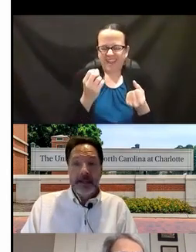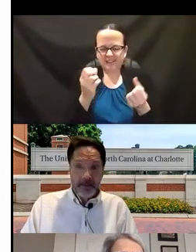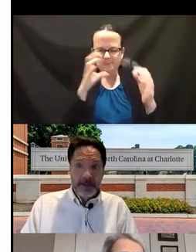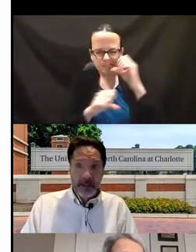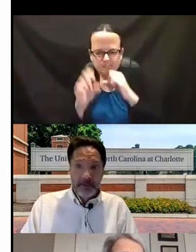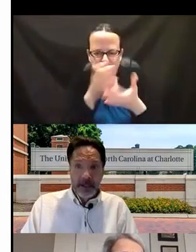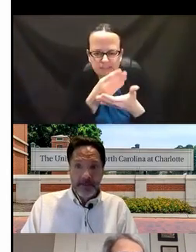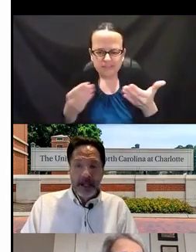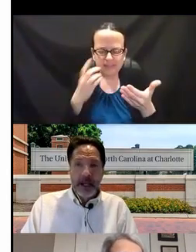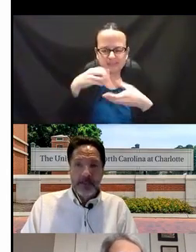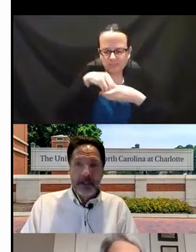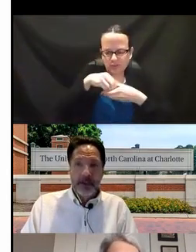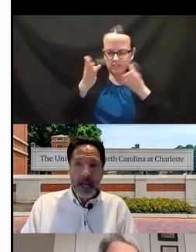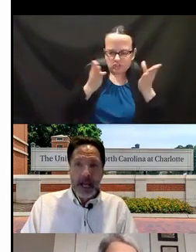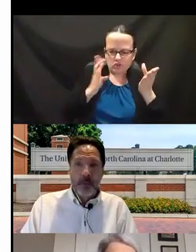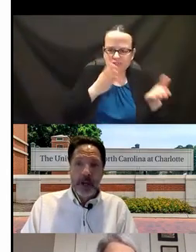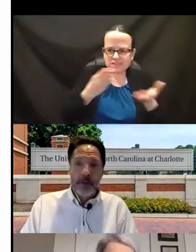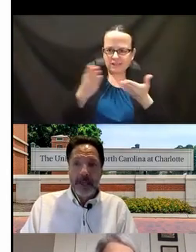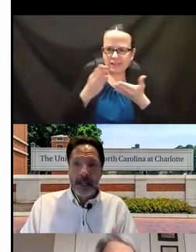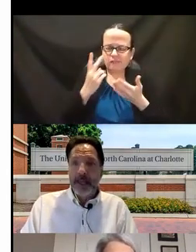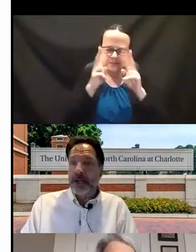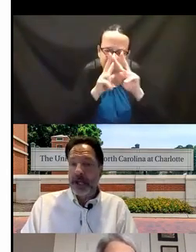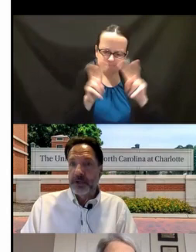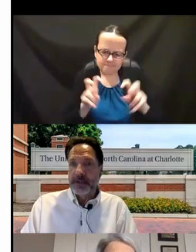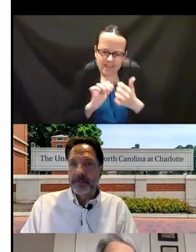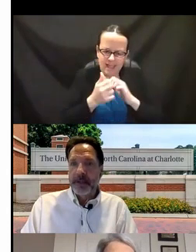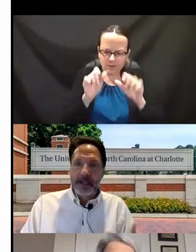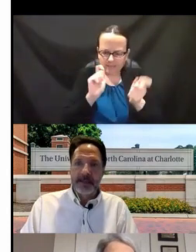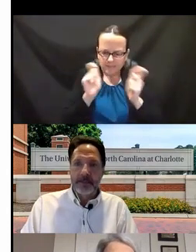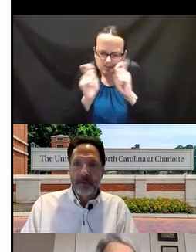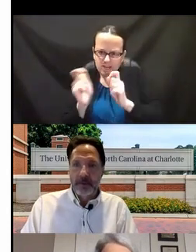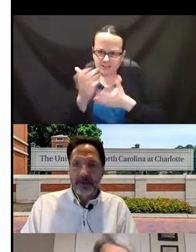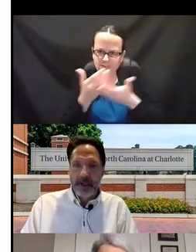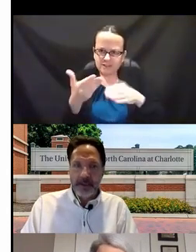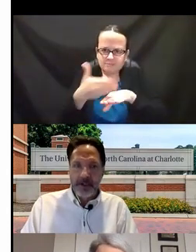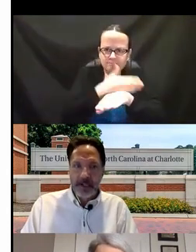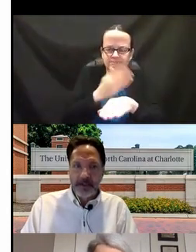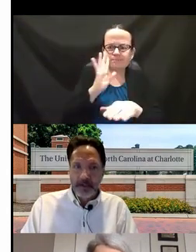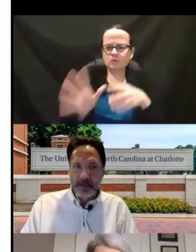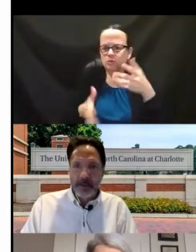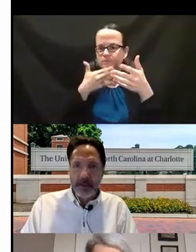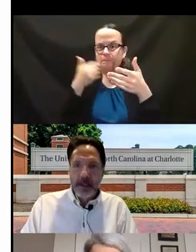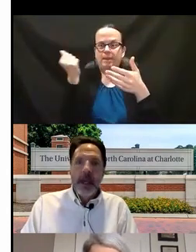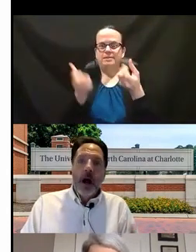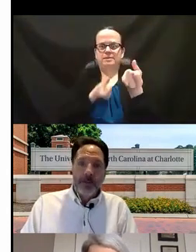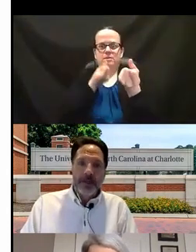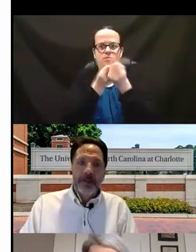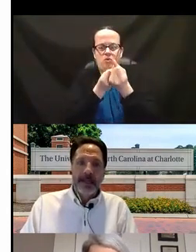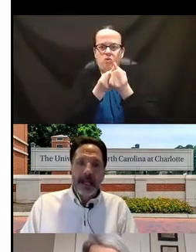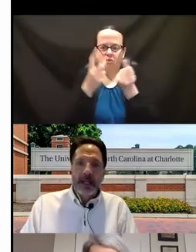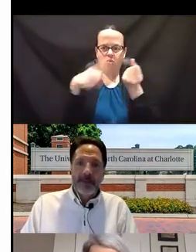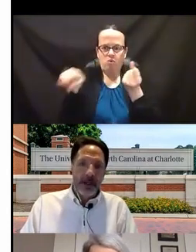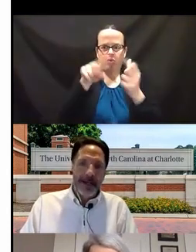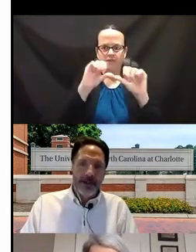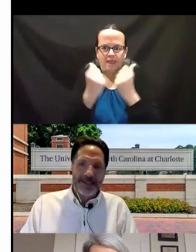in service delivery to look at where they can make changes to best support those transition age students. Also,